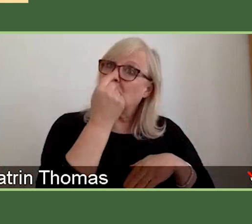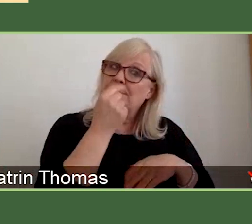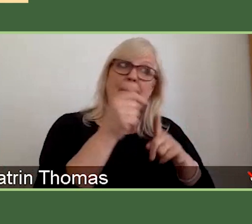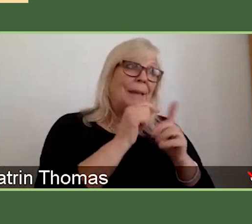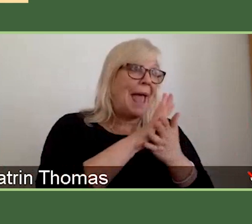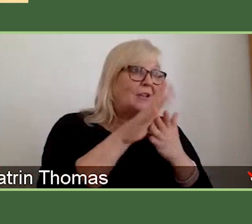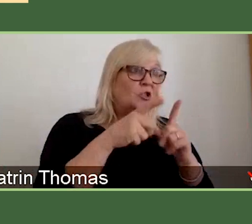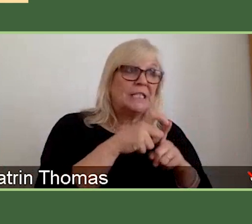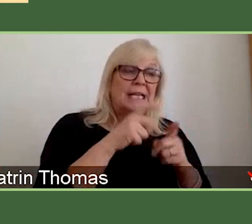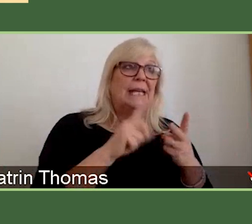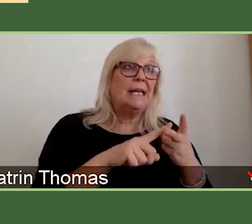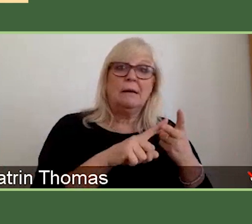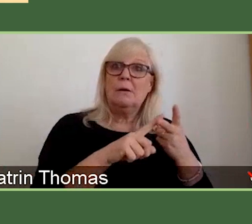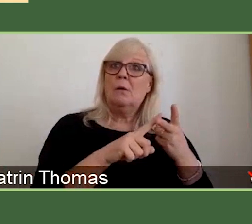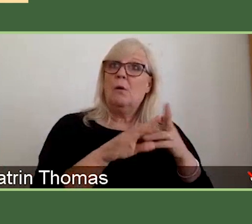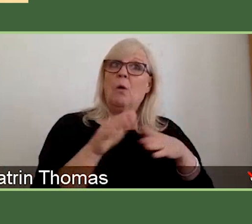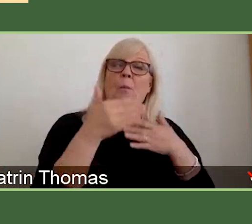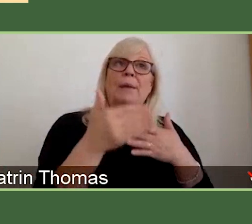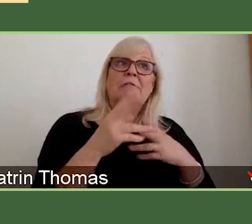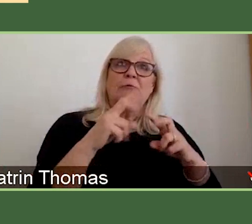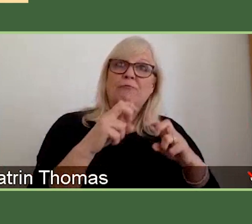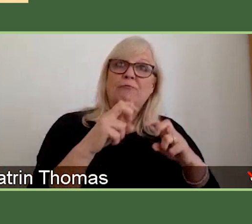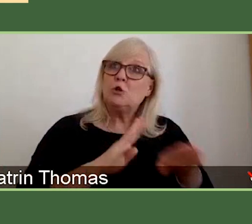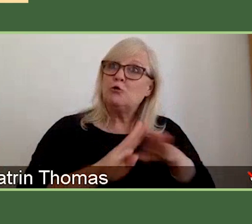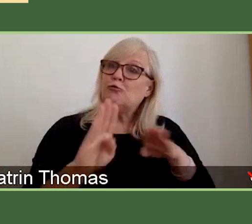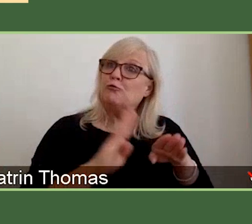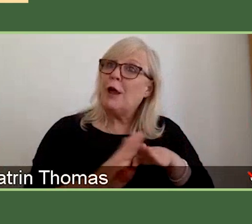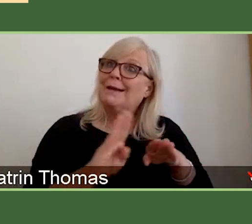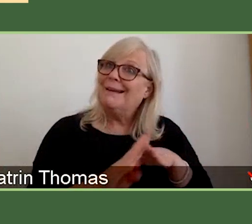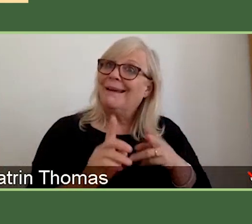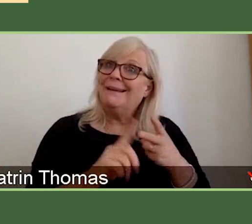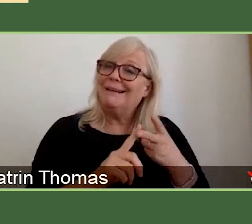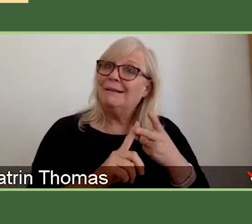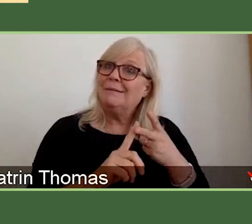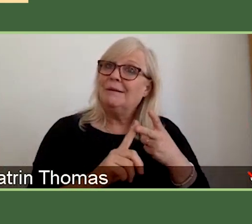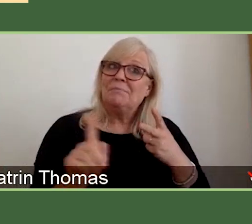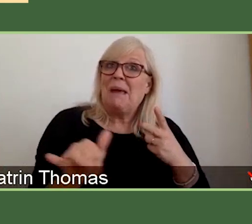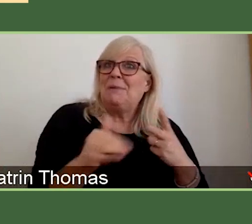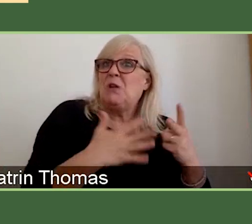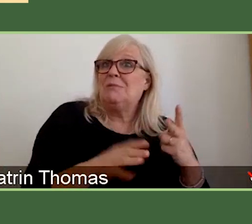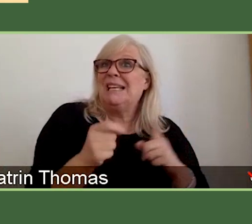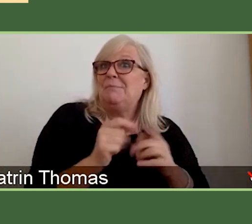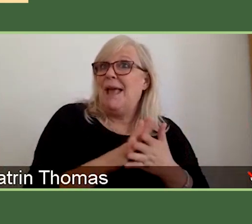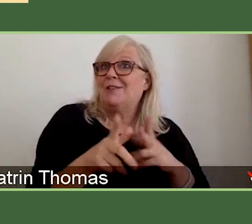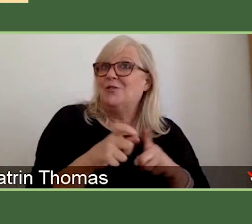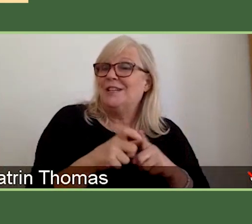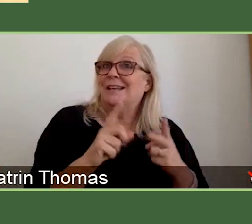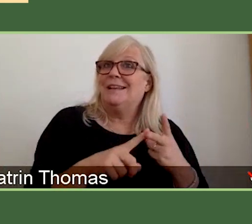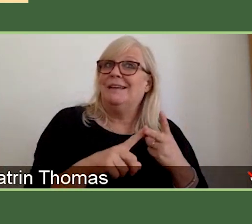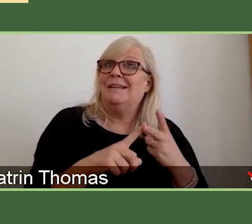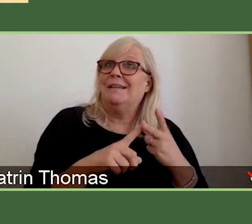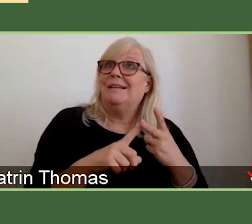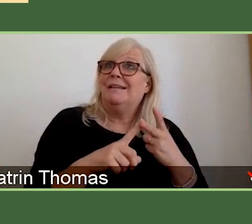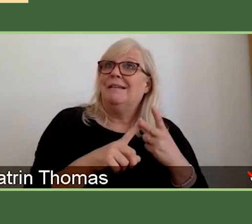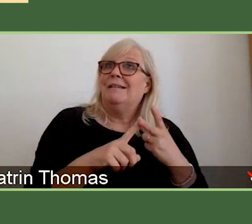period of research training that doesn't require a PhD, and you've then done more research training